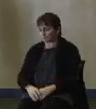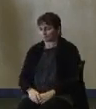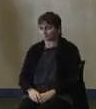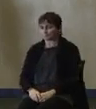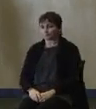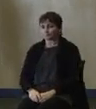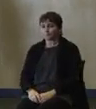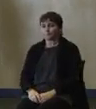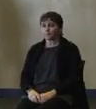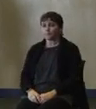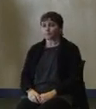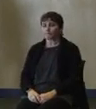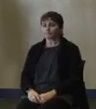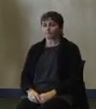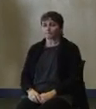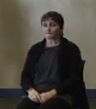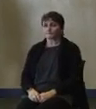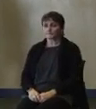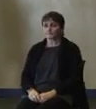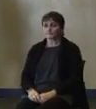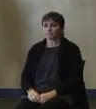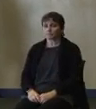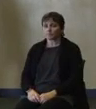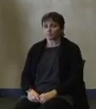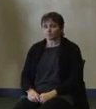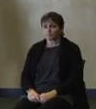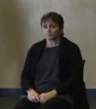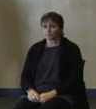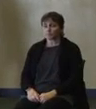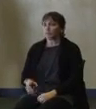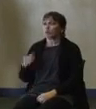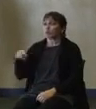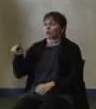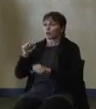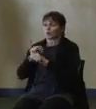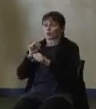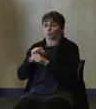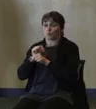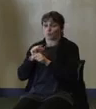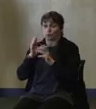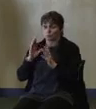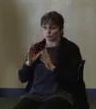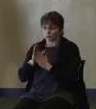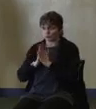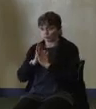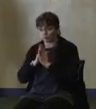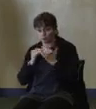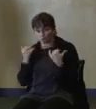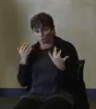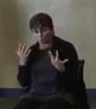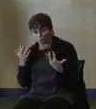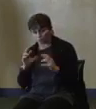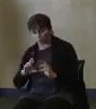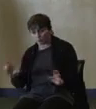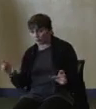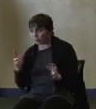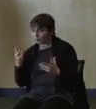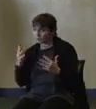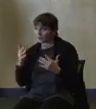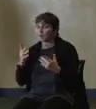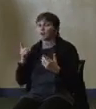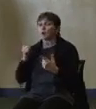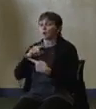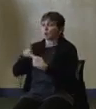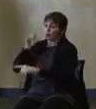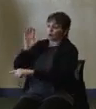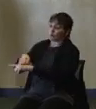The utilities were ready. They were able to get two outages quickly because of